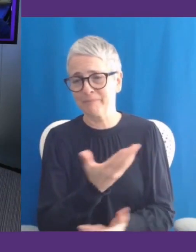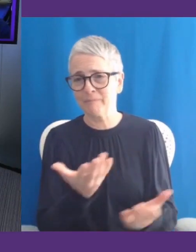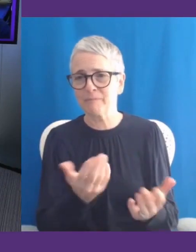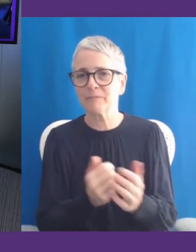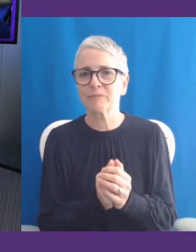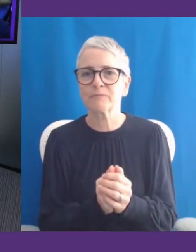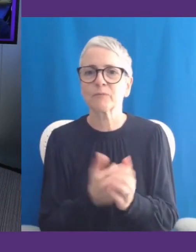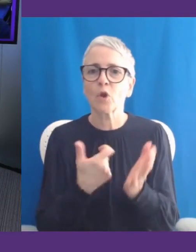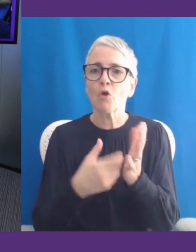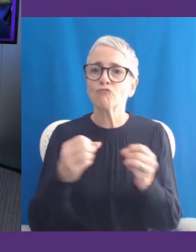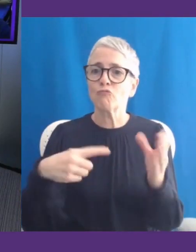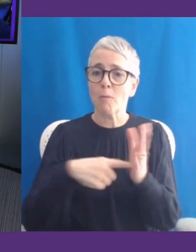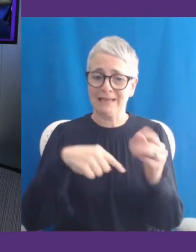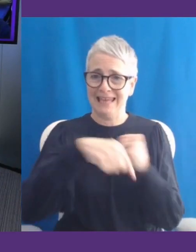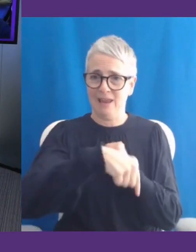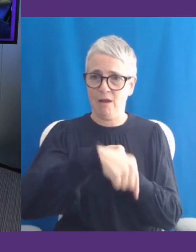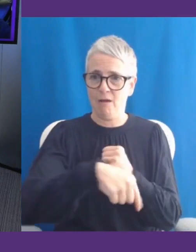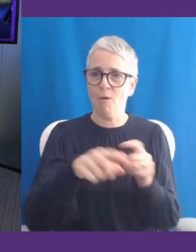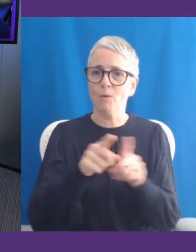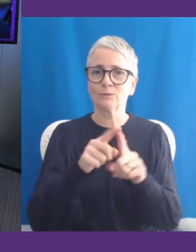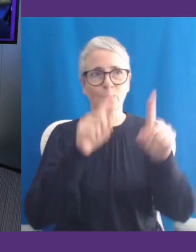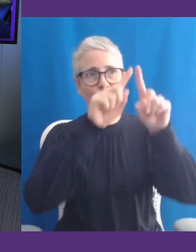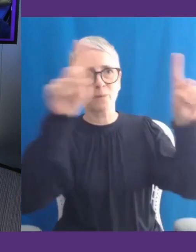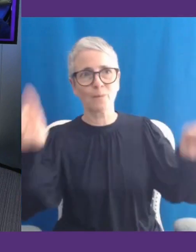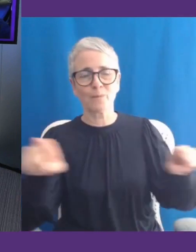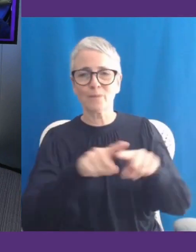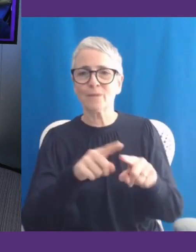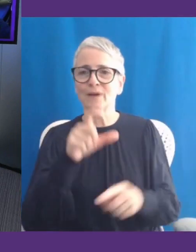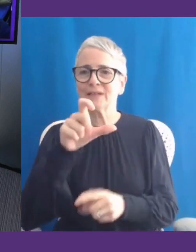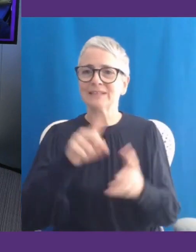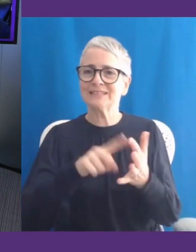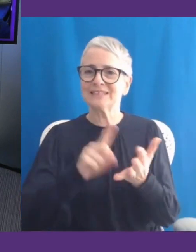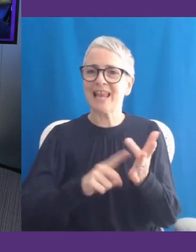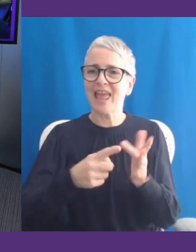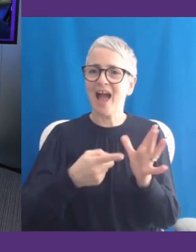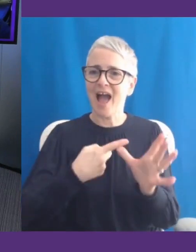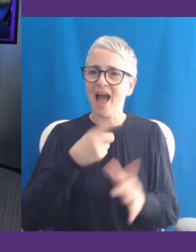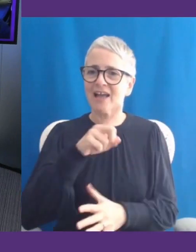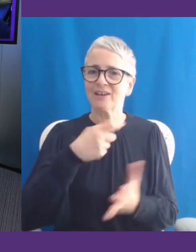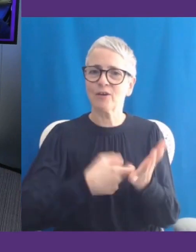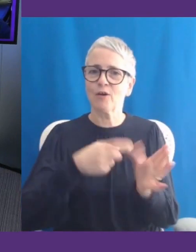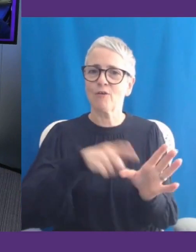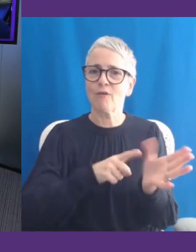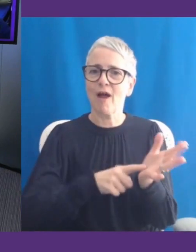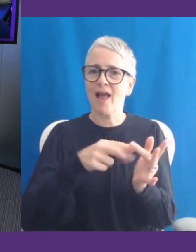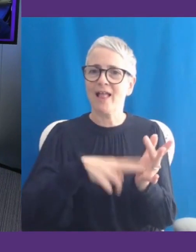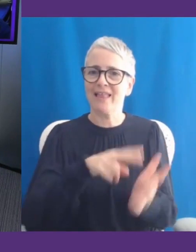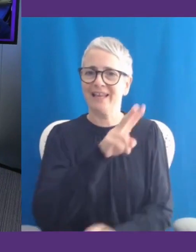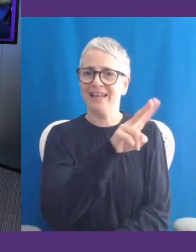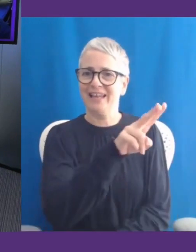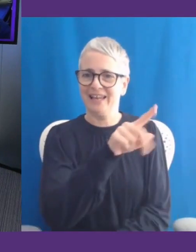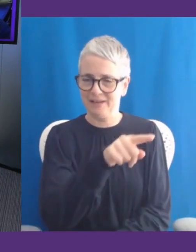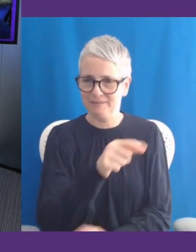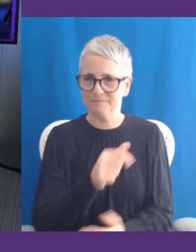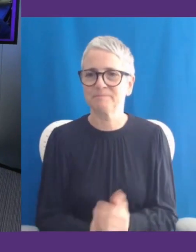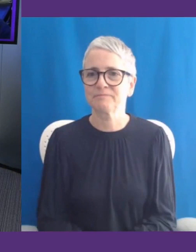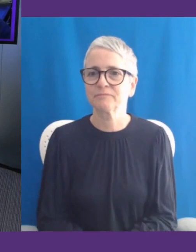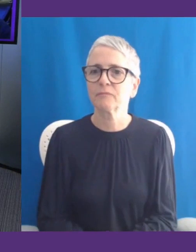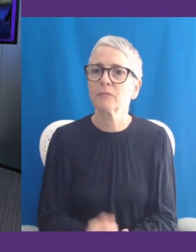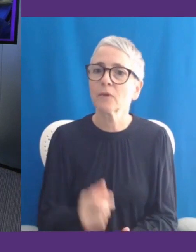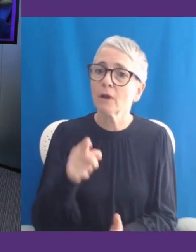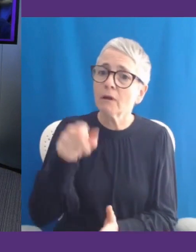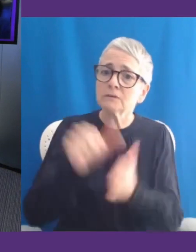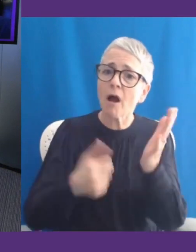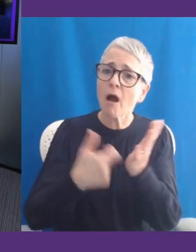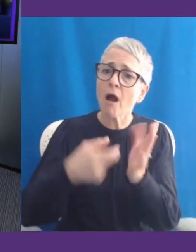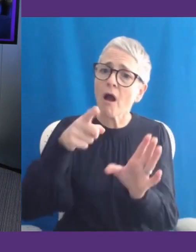I've got Celia and Rylan with me online. So we're going to crack on. Let me start with you, Rylan. Could you introduce yourself? We